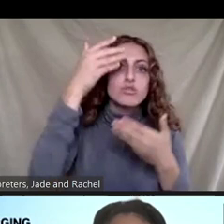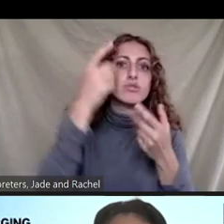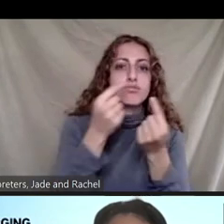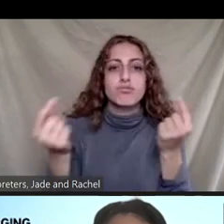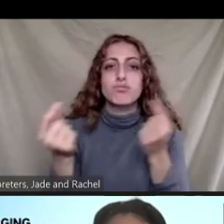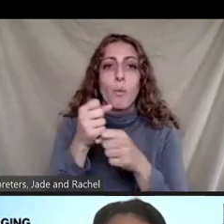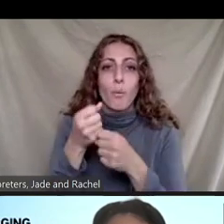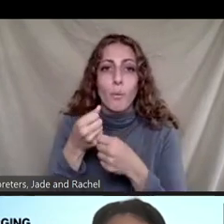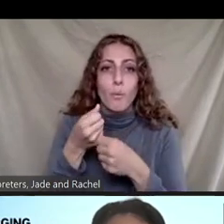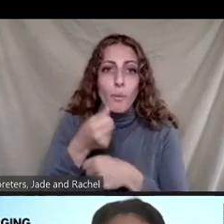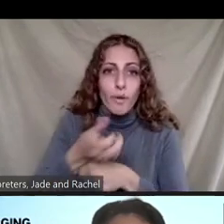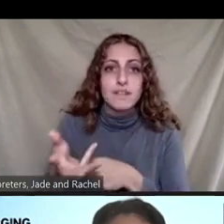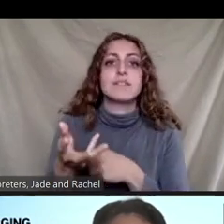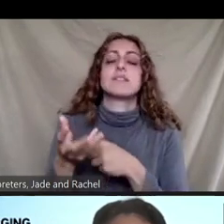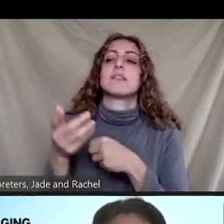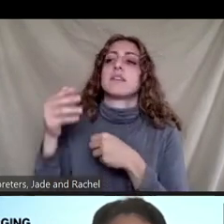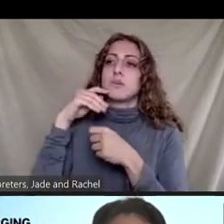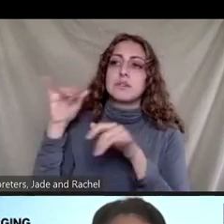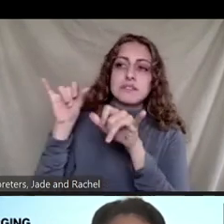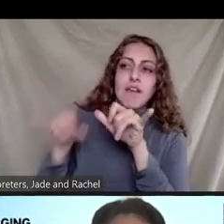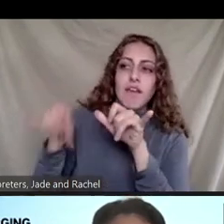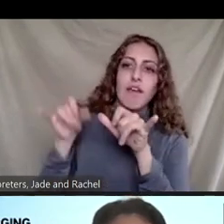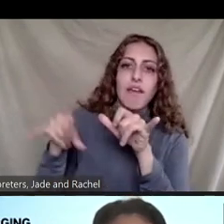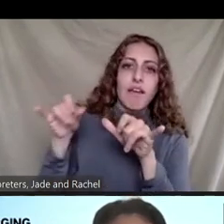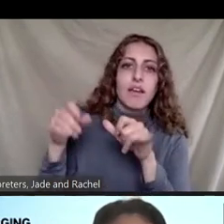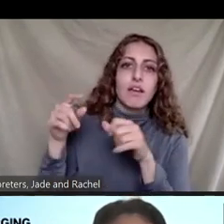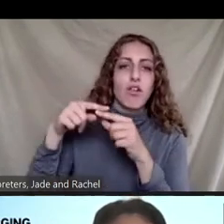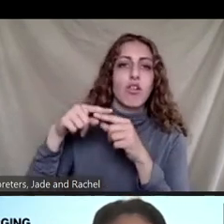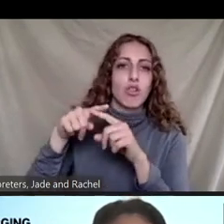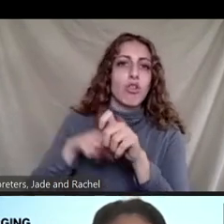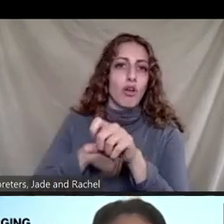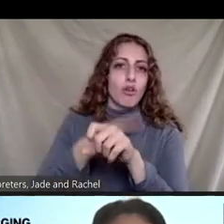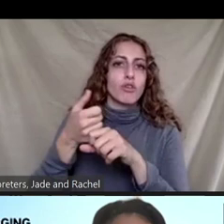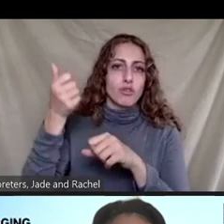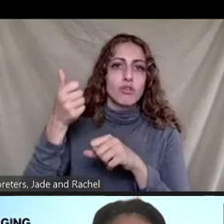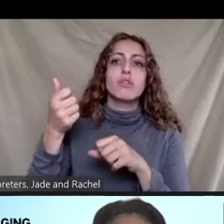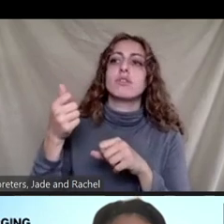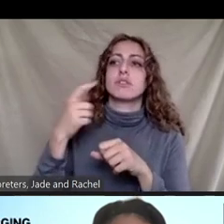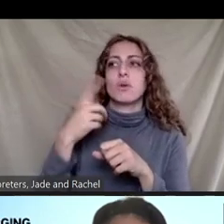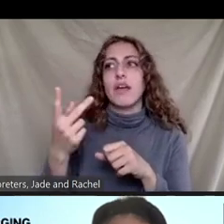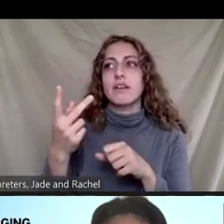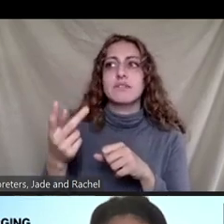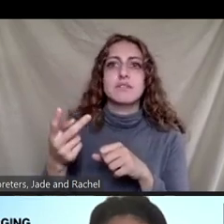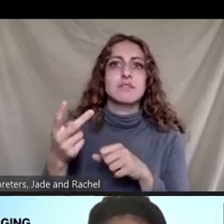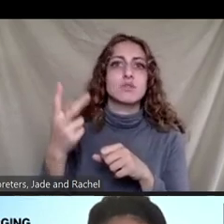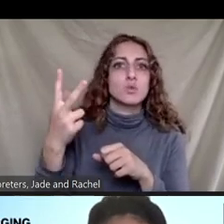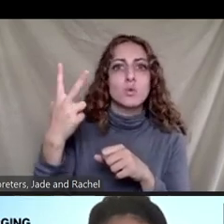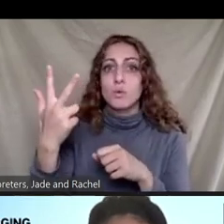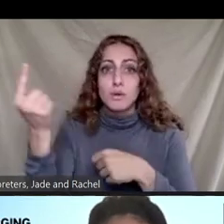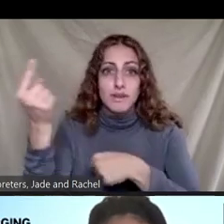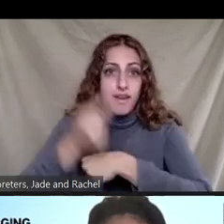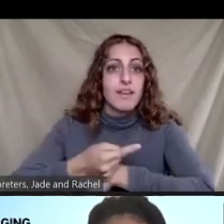stay for at least three days before, uh, they start sorting this, uh, recyclable from the mix of the other